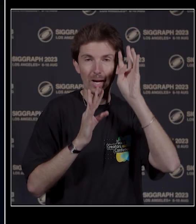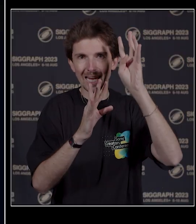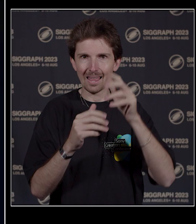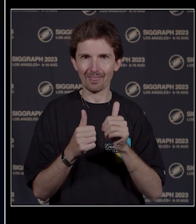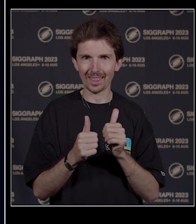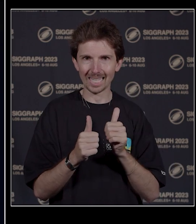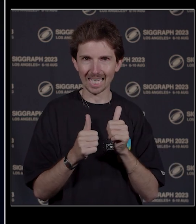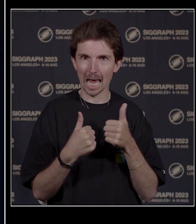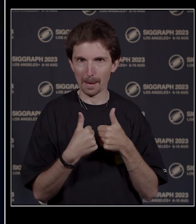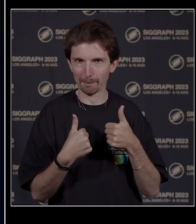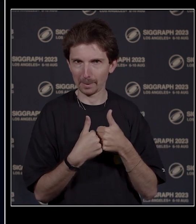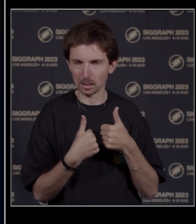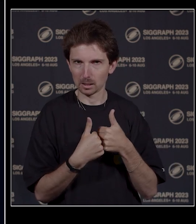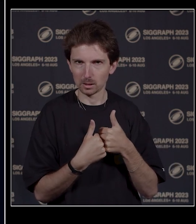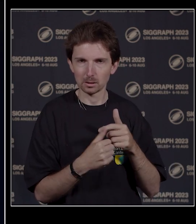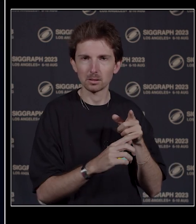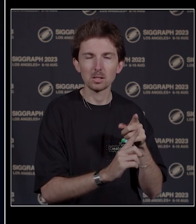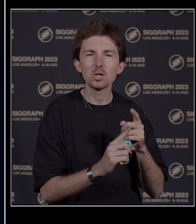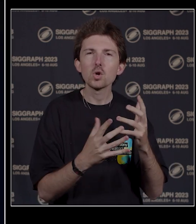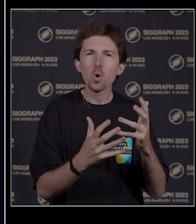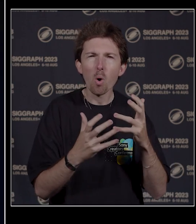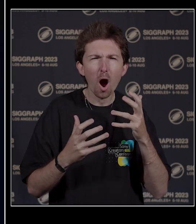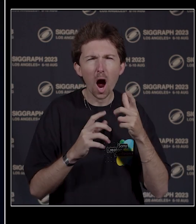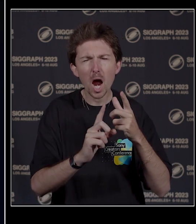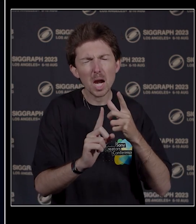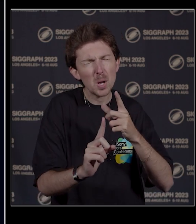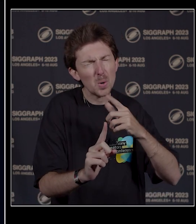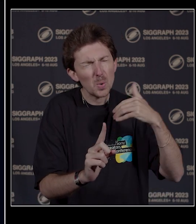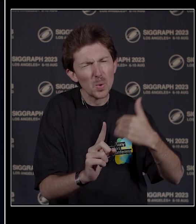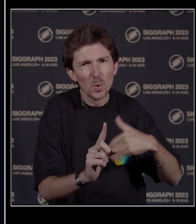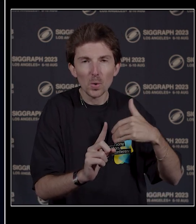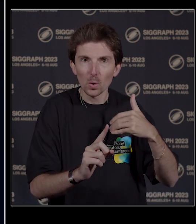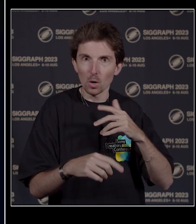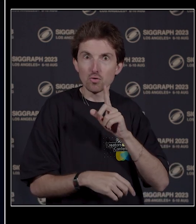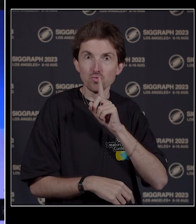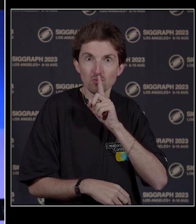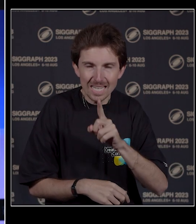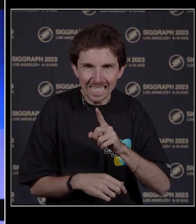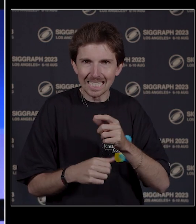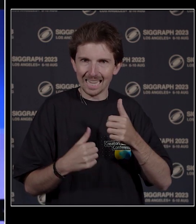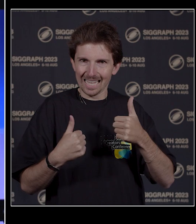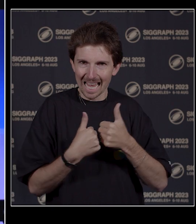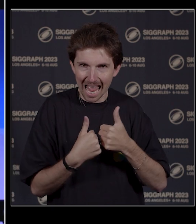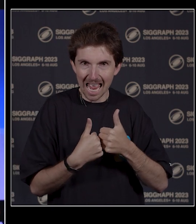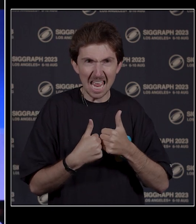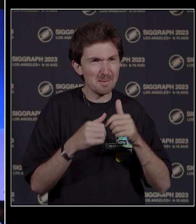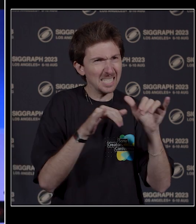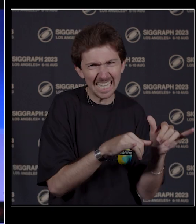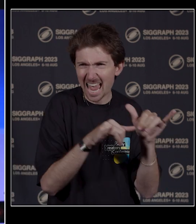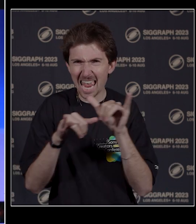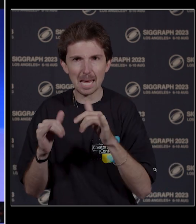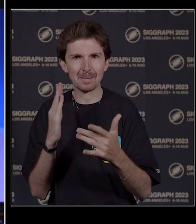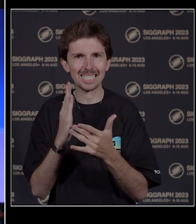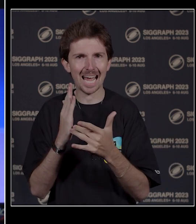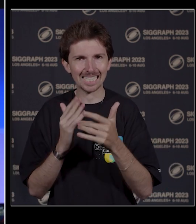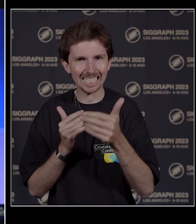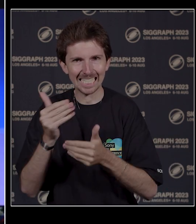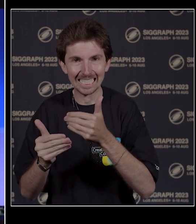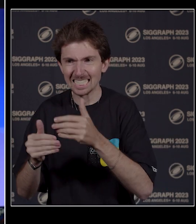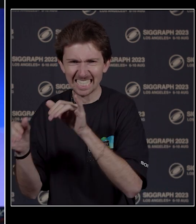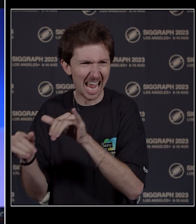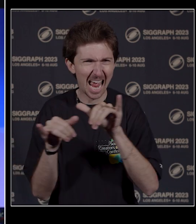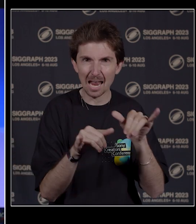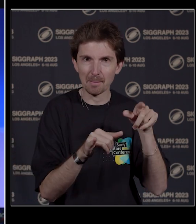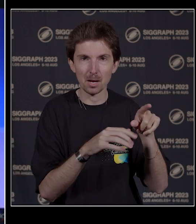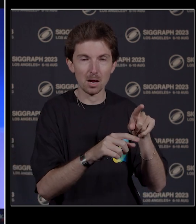Kazunori-san's vision was to make an ultra-realistic game that uses some of the same skills and techniques as real race car drivers, making it the closest